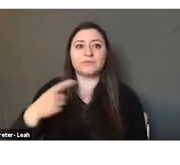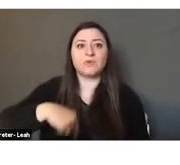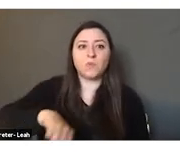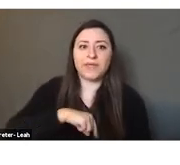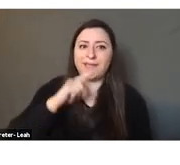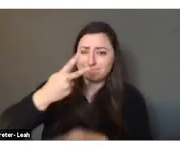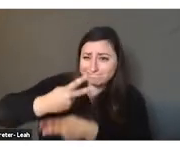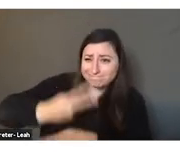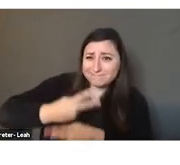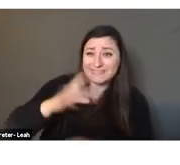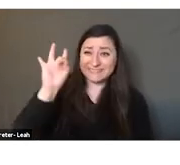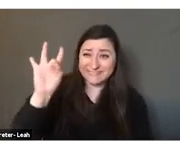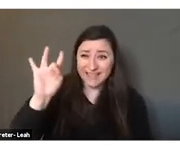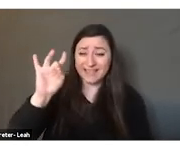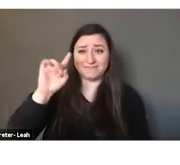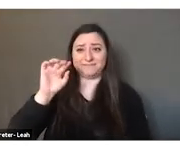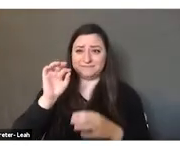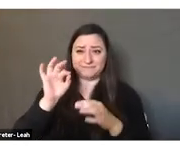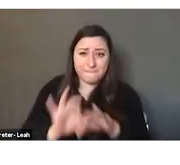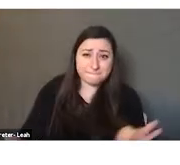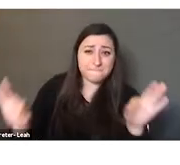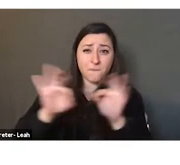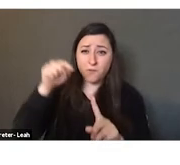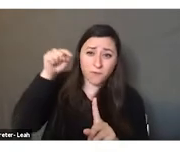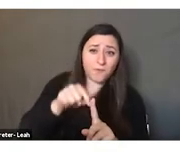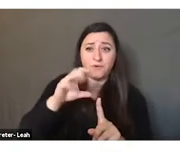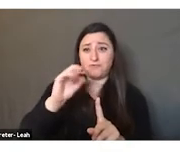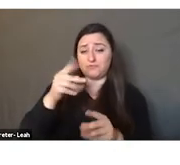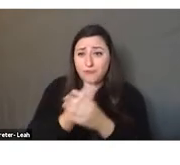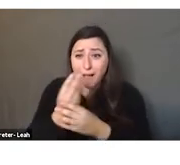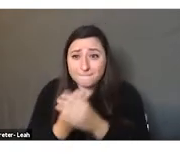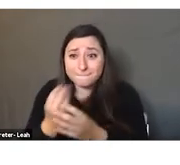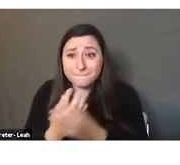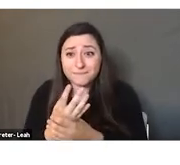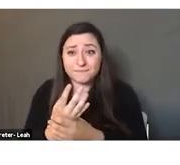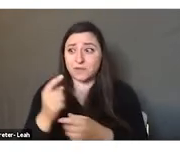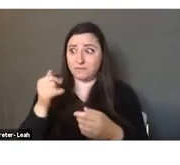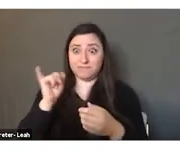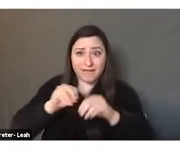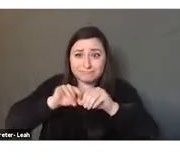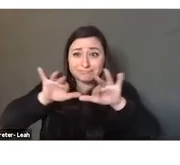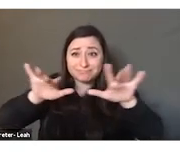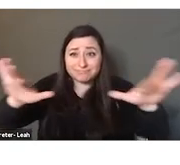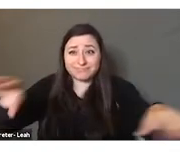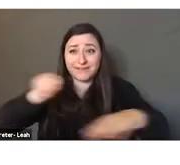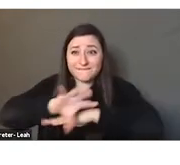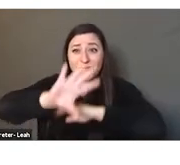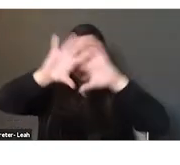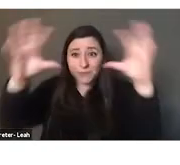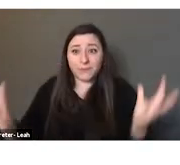eight founder crops, some of which are essential to the global diet and global economy.